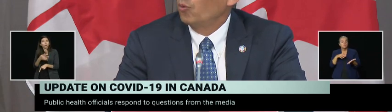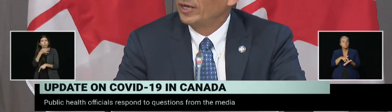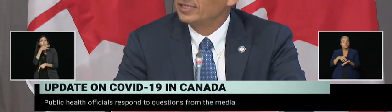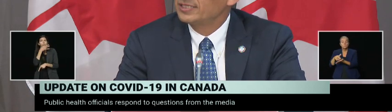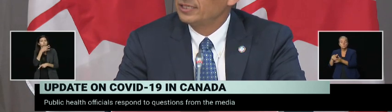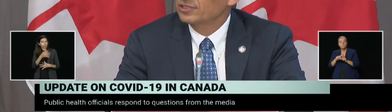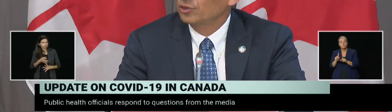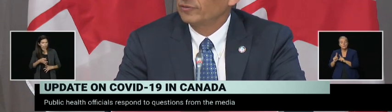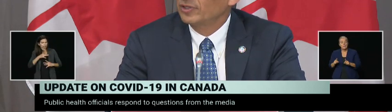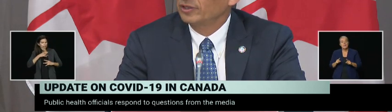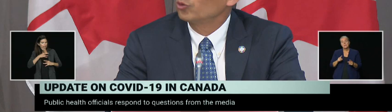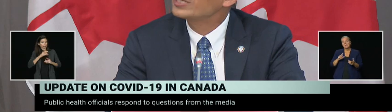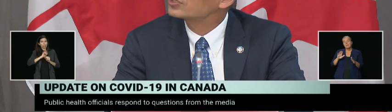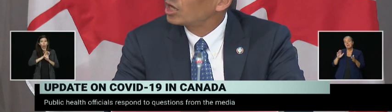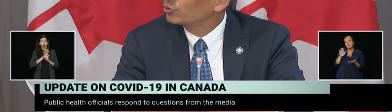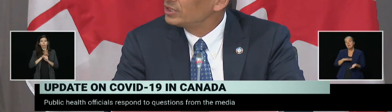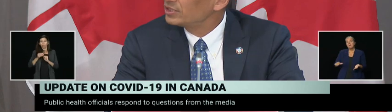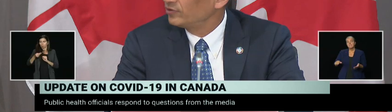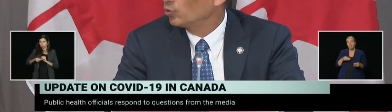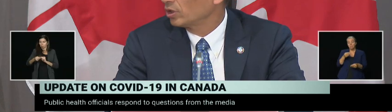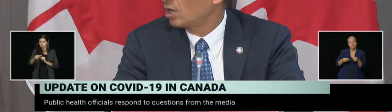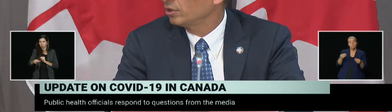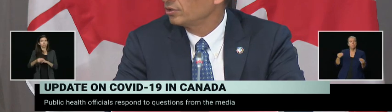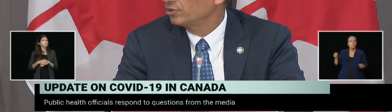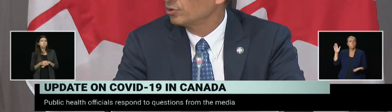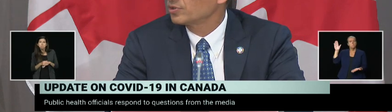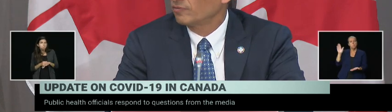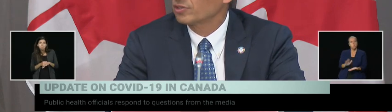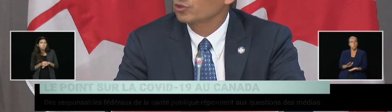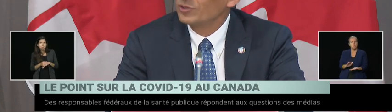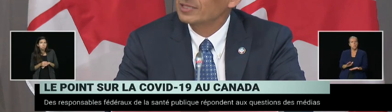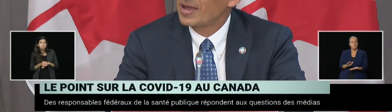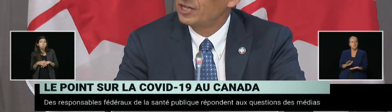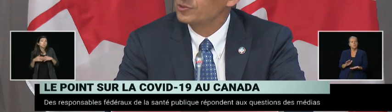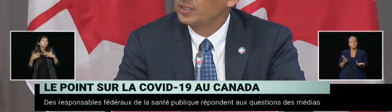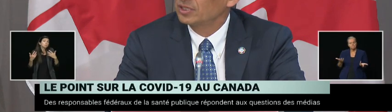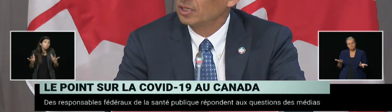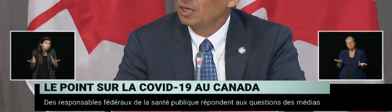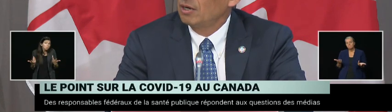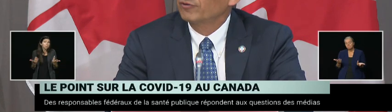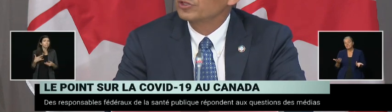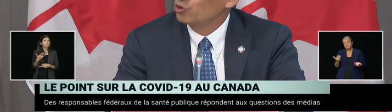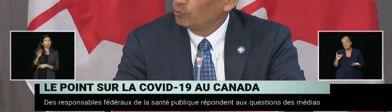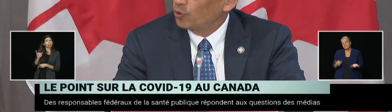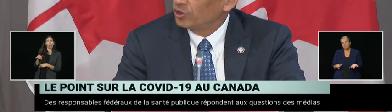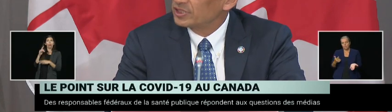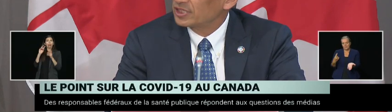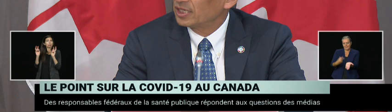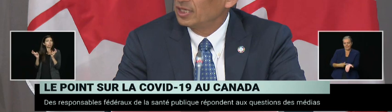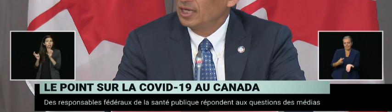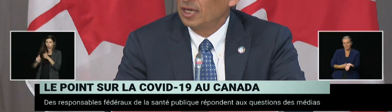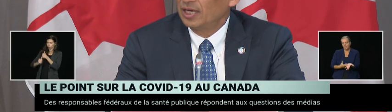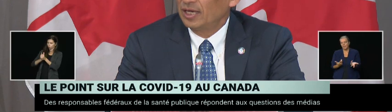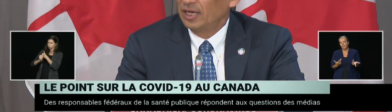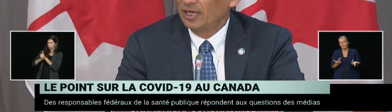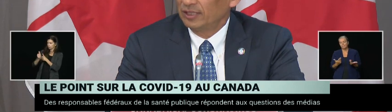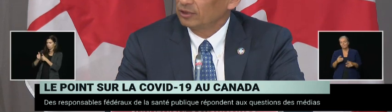what is the sort of the risk tolerance, if you want to call it, in terms of also risk management for school boards